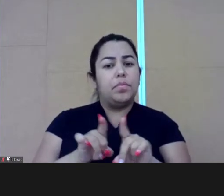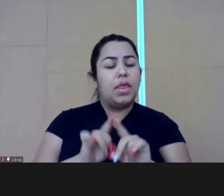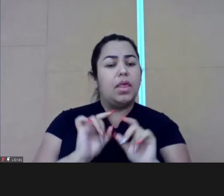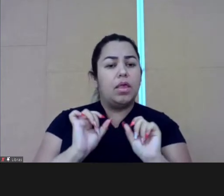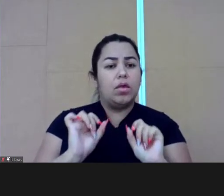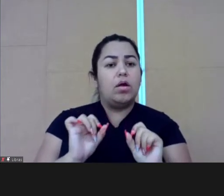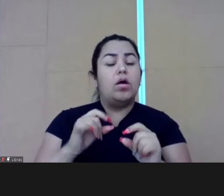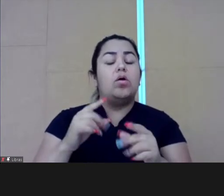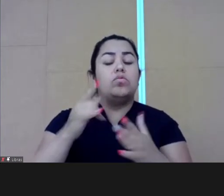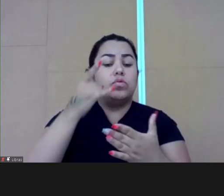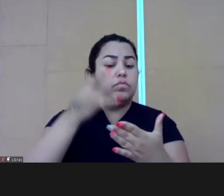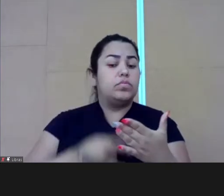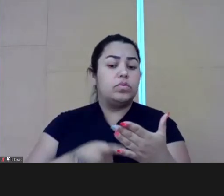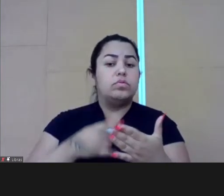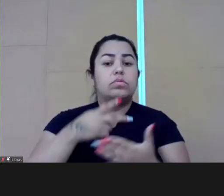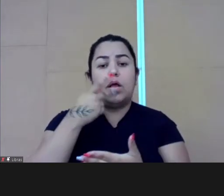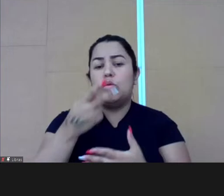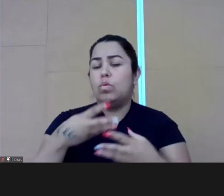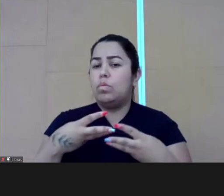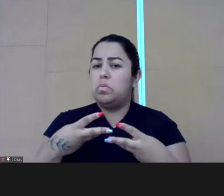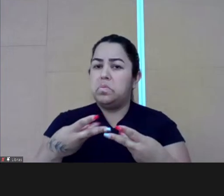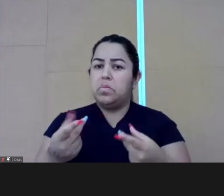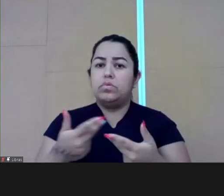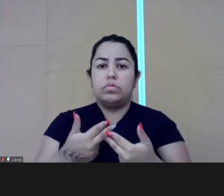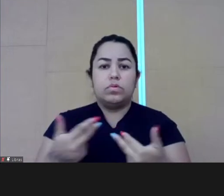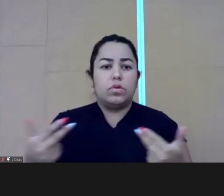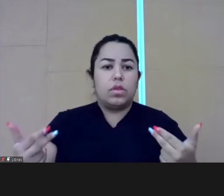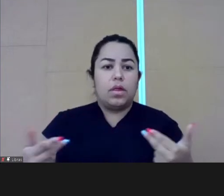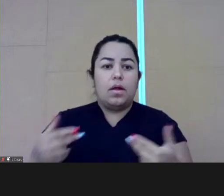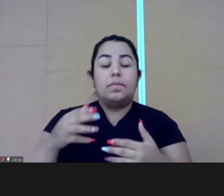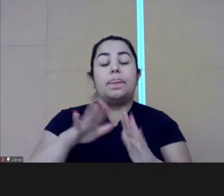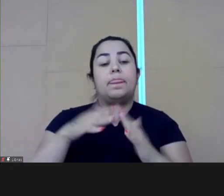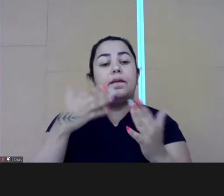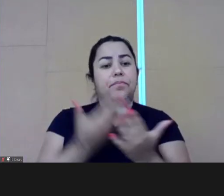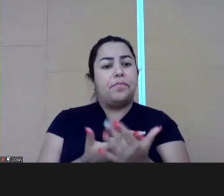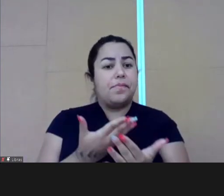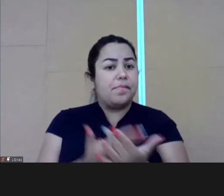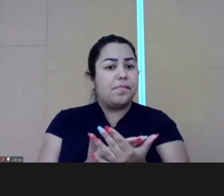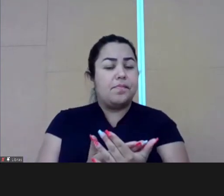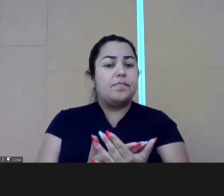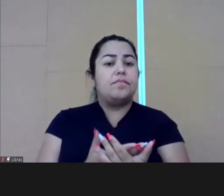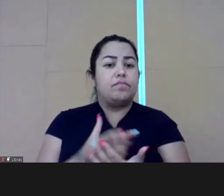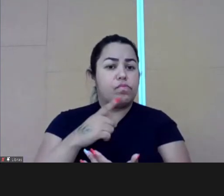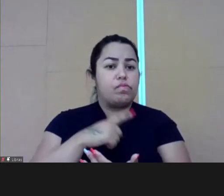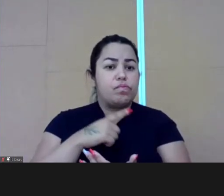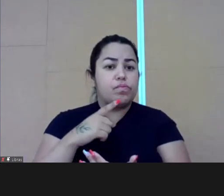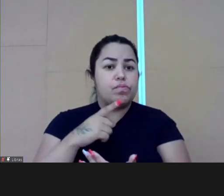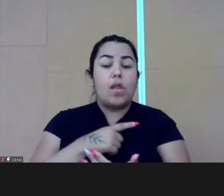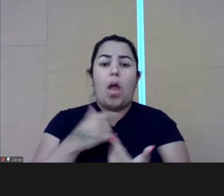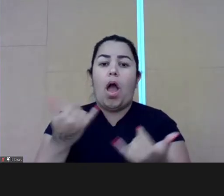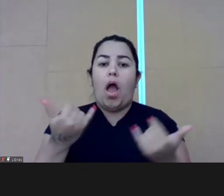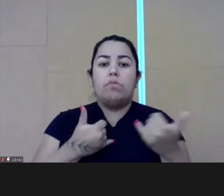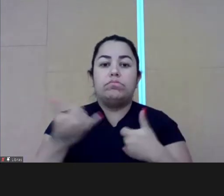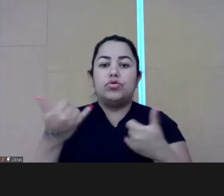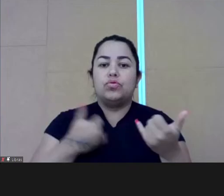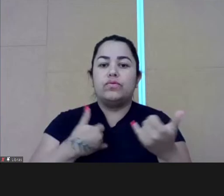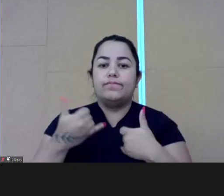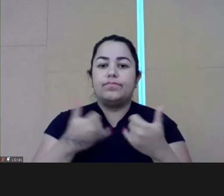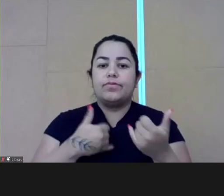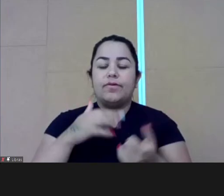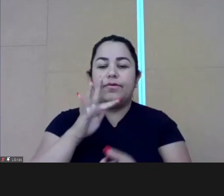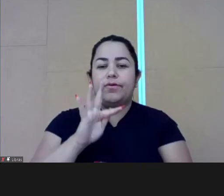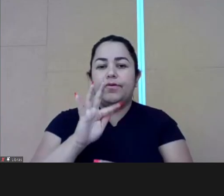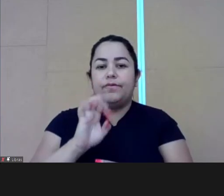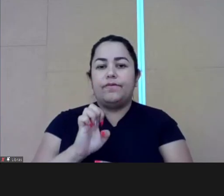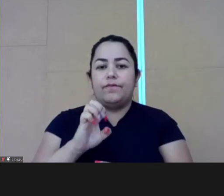strategically. In this document is telling why we are doing everything that we've been in this school in these